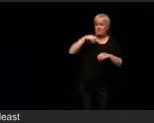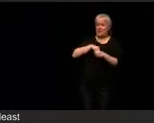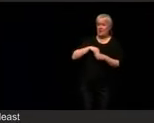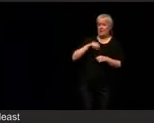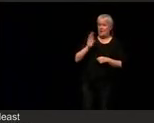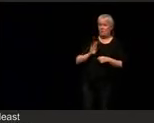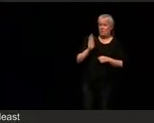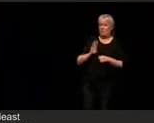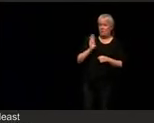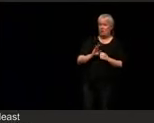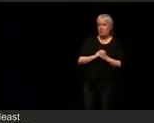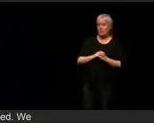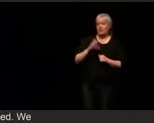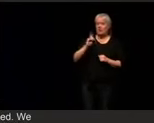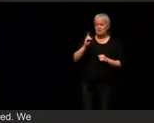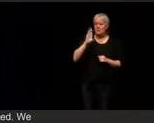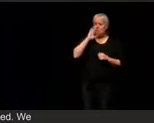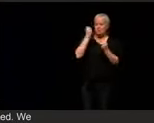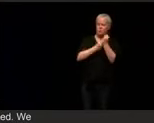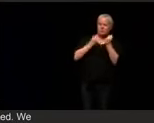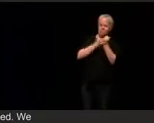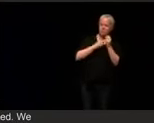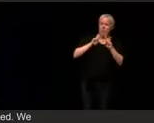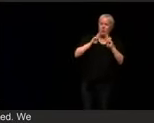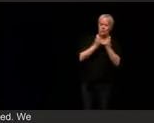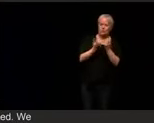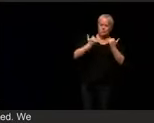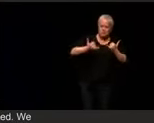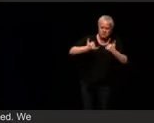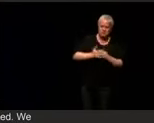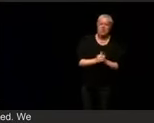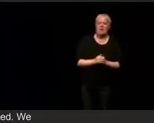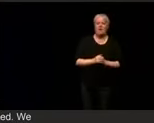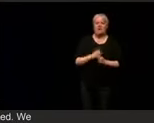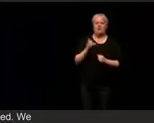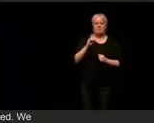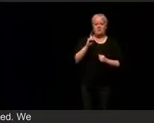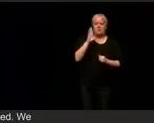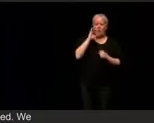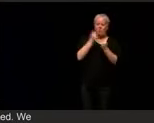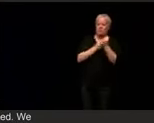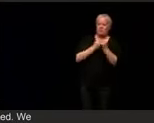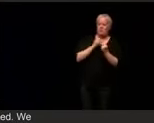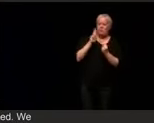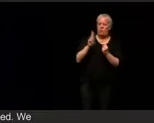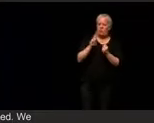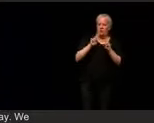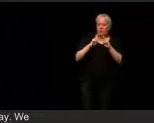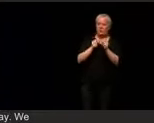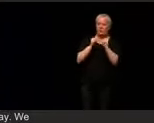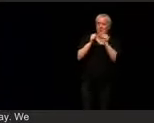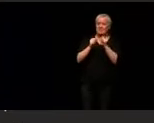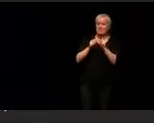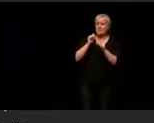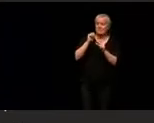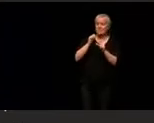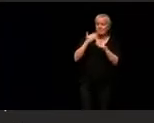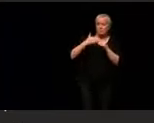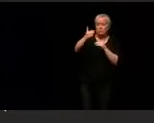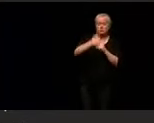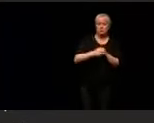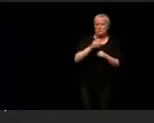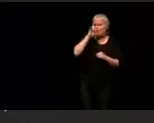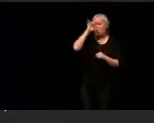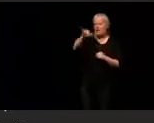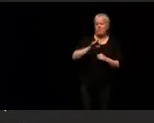will stand with organized labor today. Democrats will stand with organized labor tomorrow. Democrats will stand with organized labor